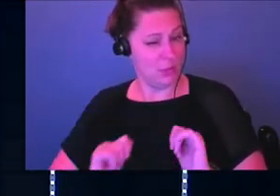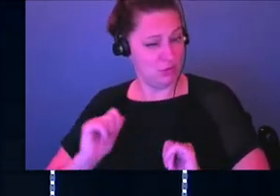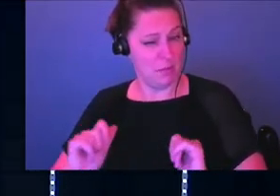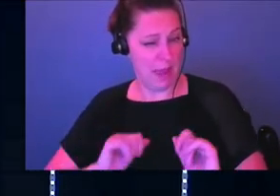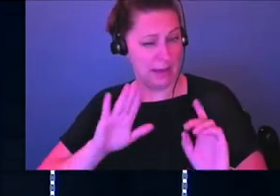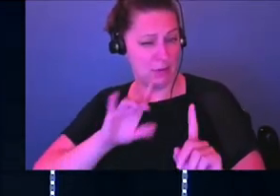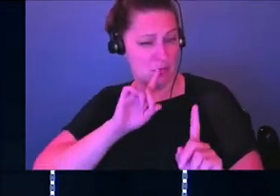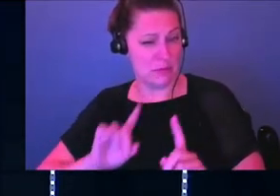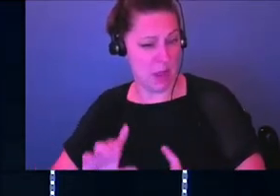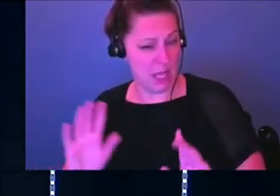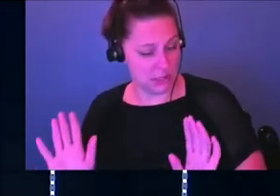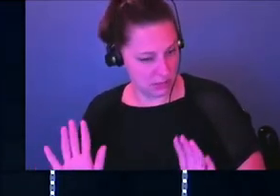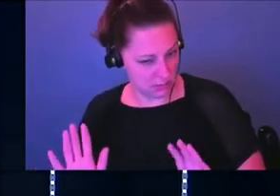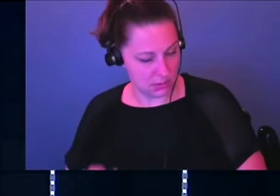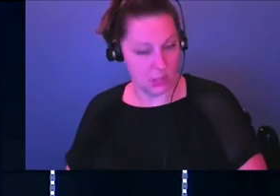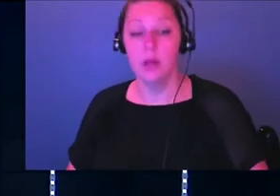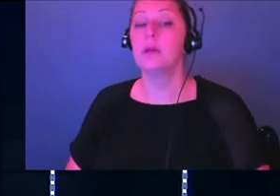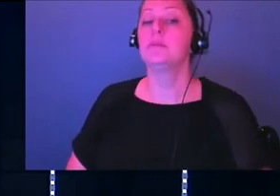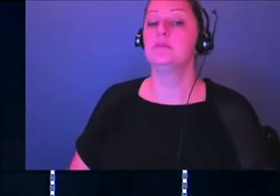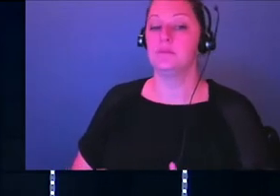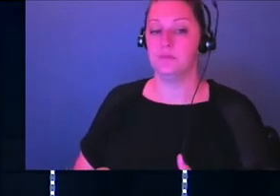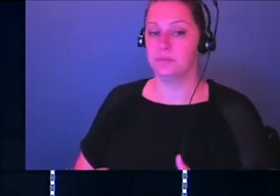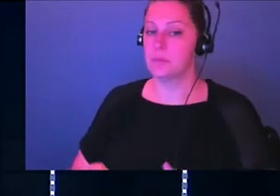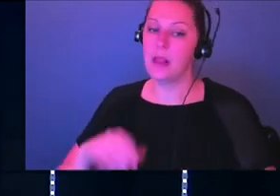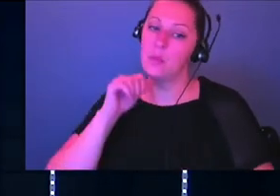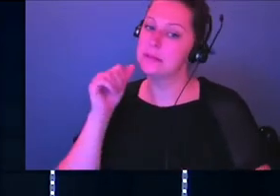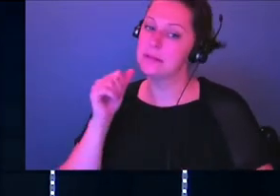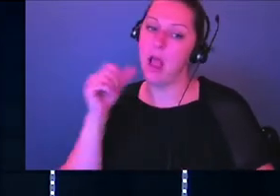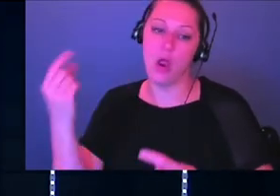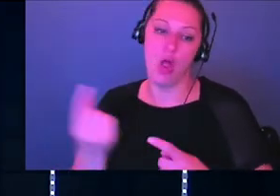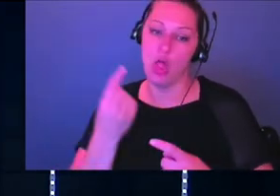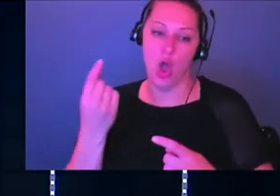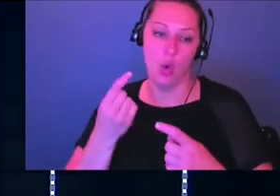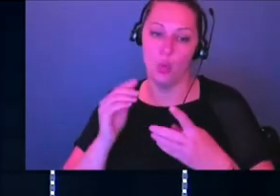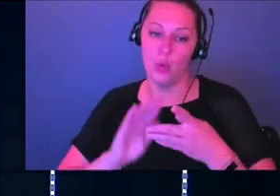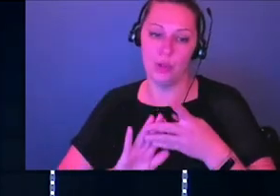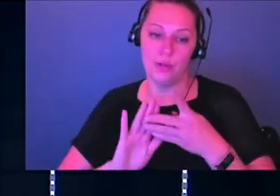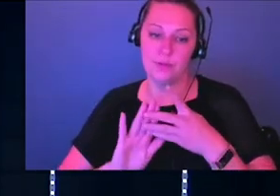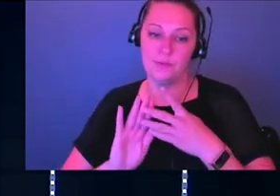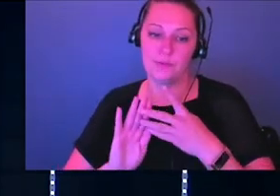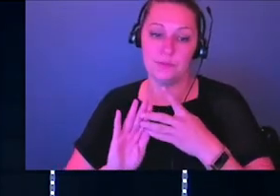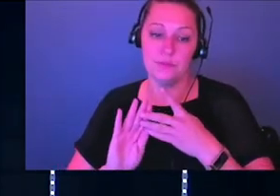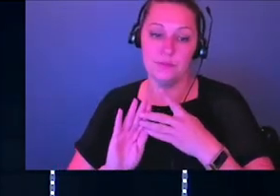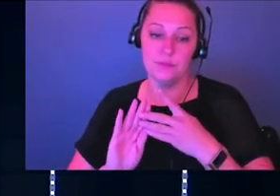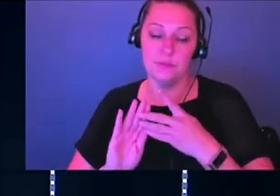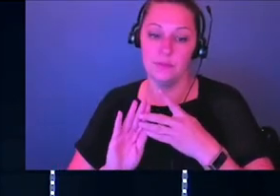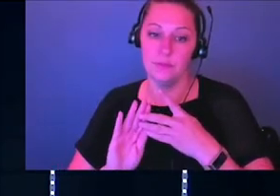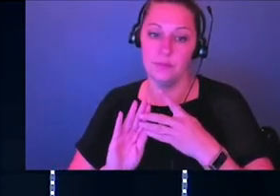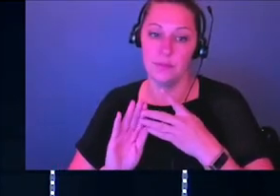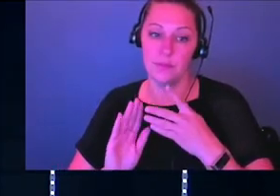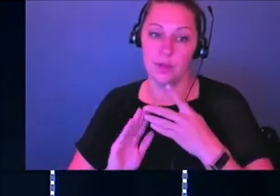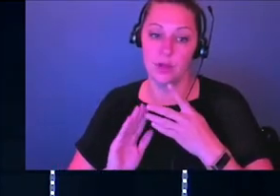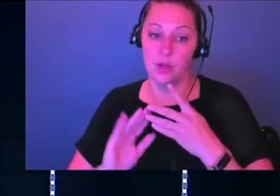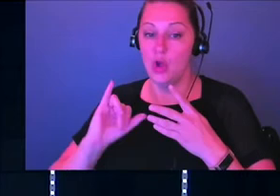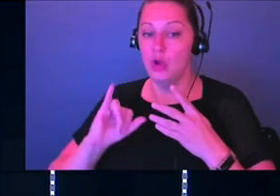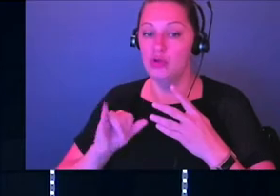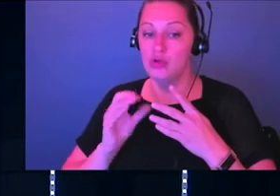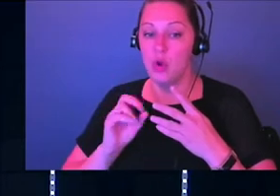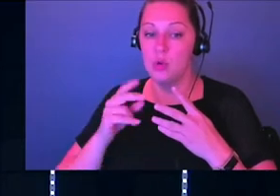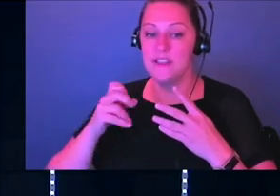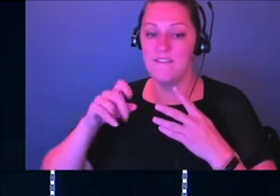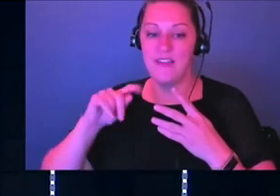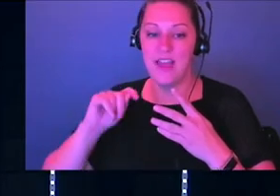he's responding. But the good news is, is that he wasn't alone. Of the three other, or the three kings, Jehoshaphat seemed to be the most